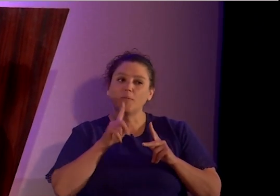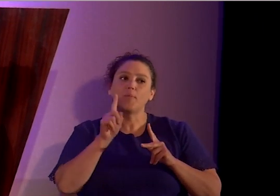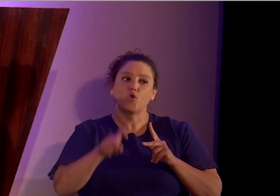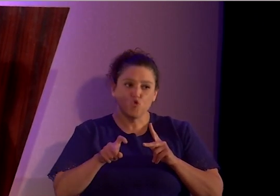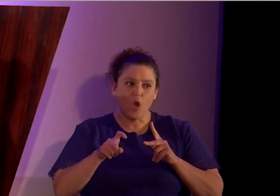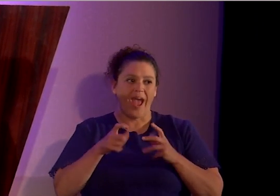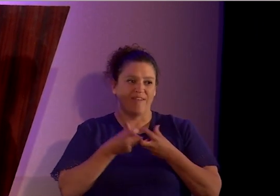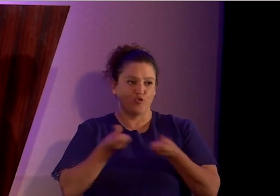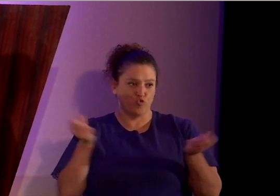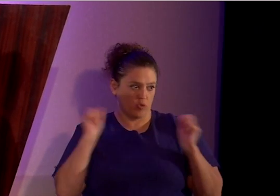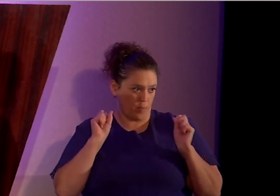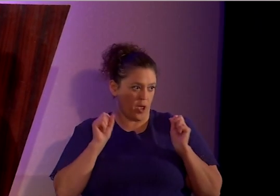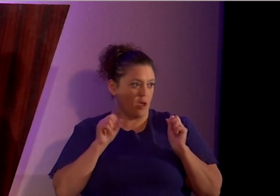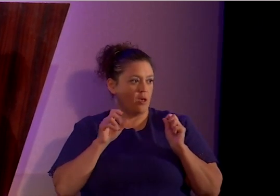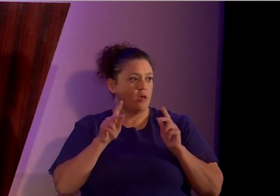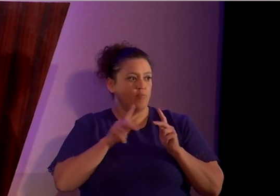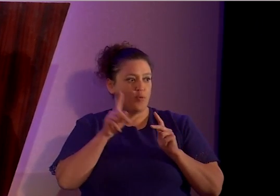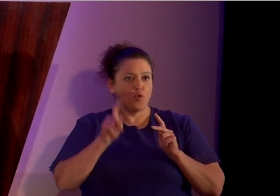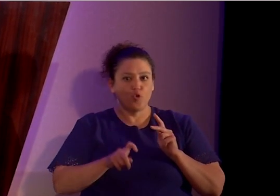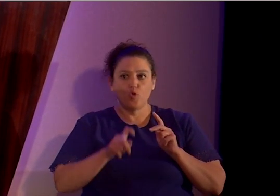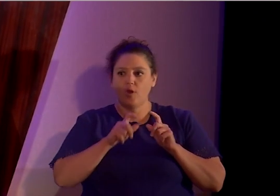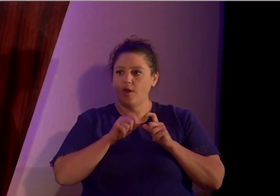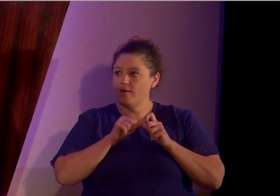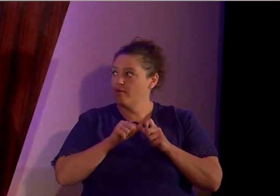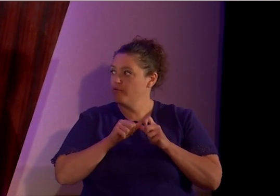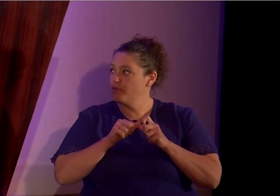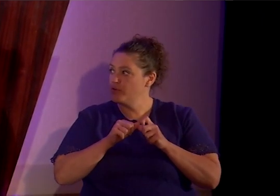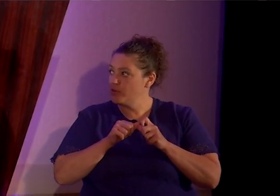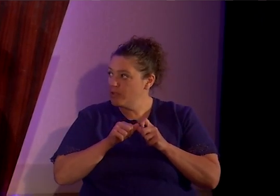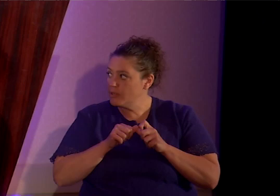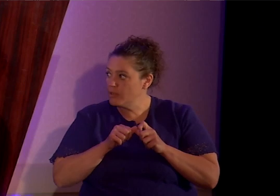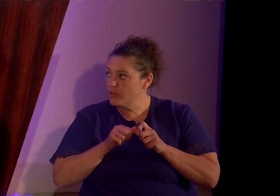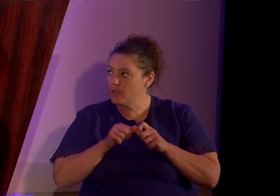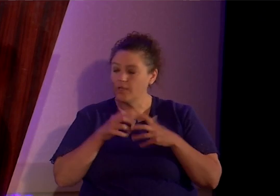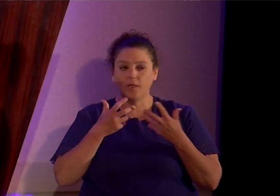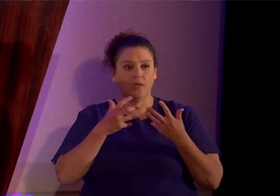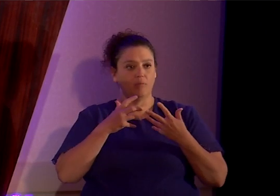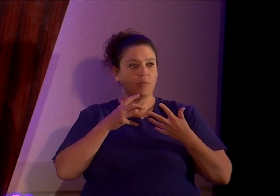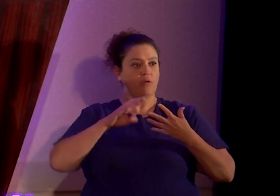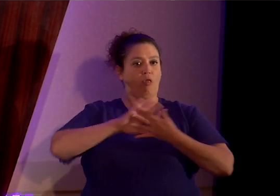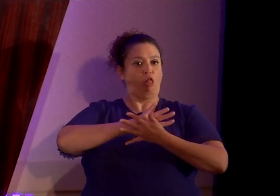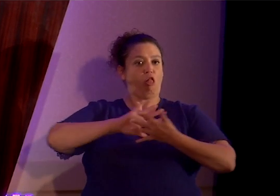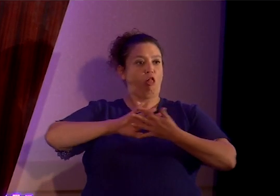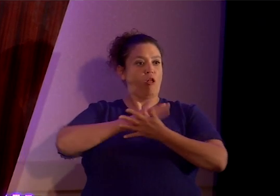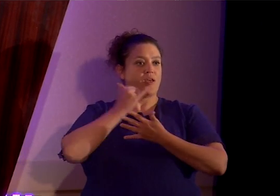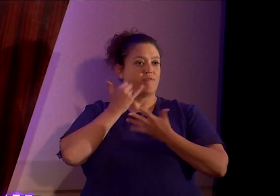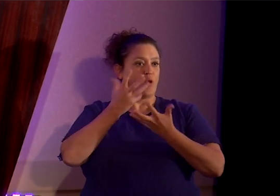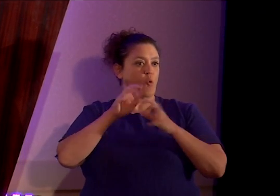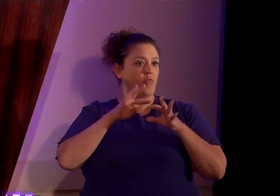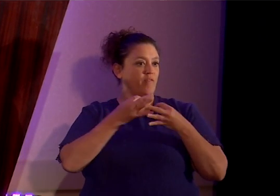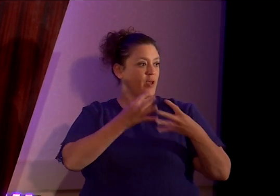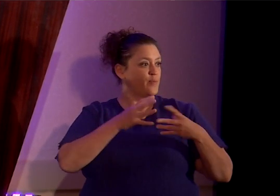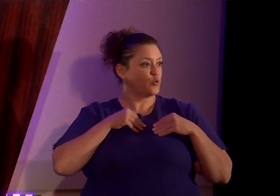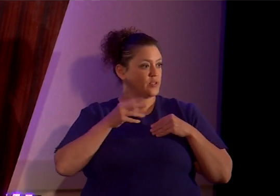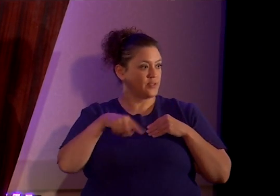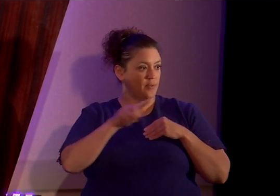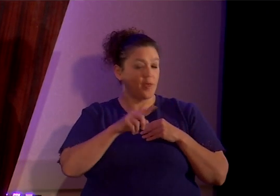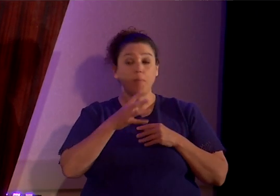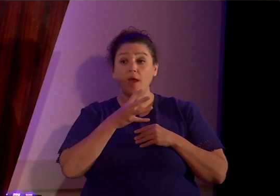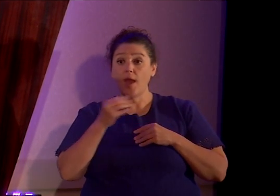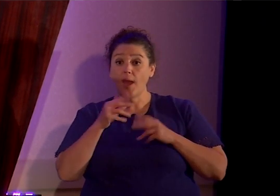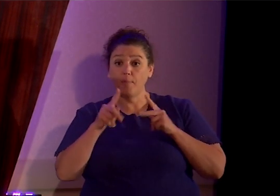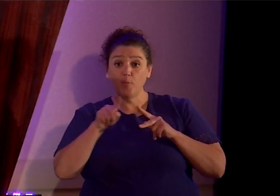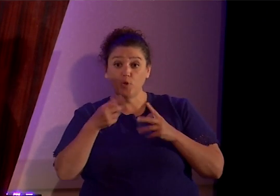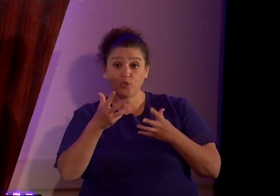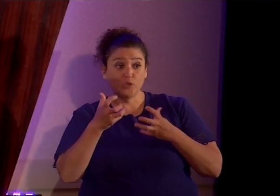People that must keep playing a role in order to be accepted by their family. And, of course, people who just want to